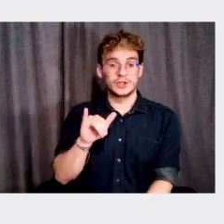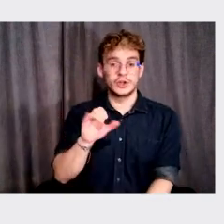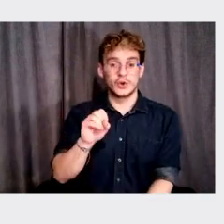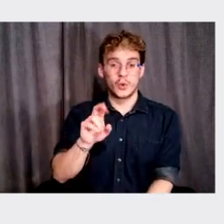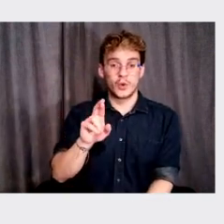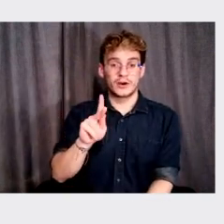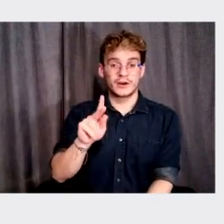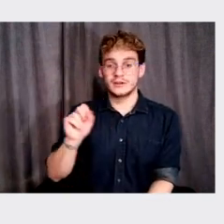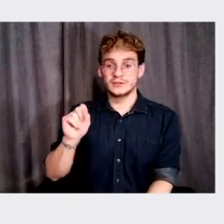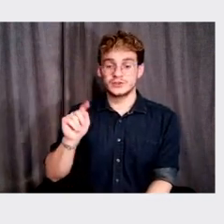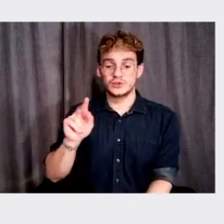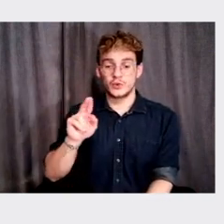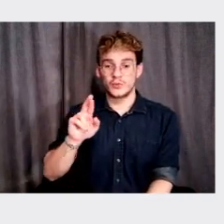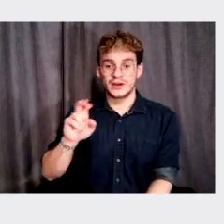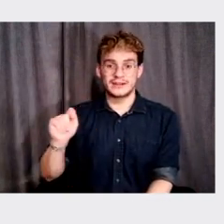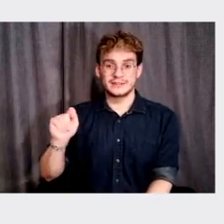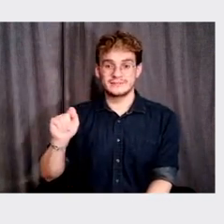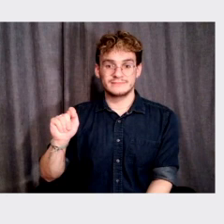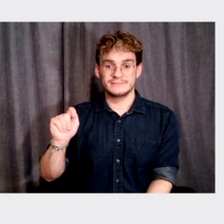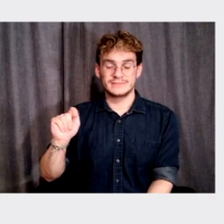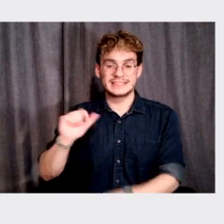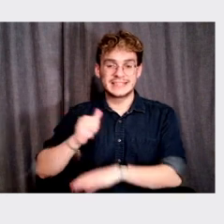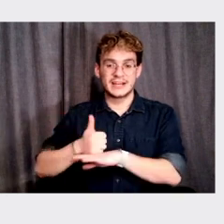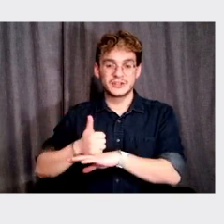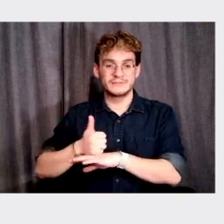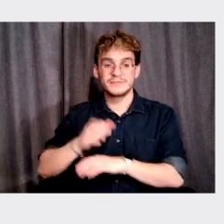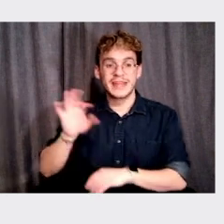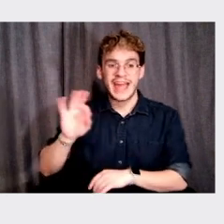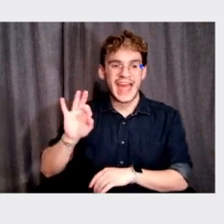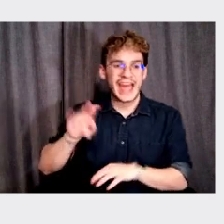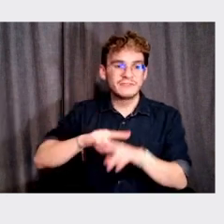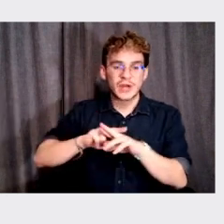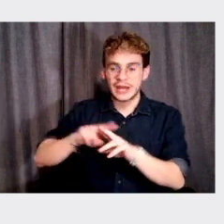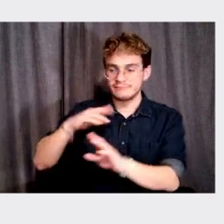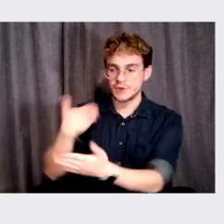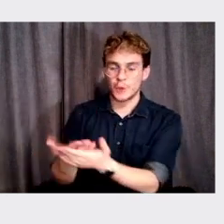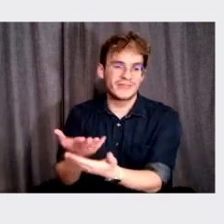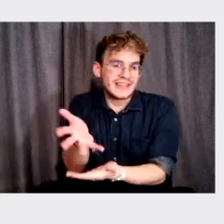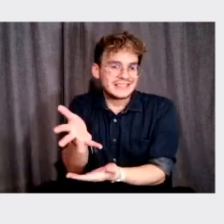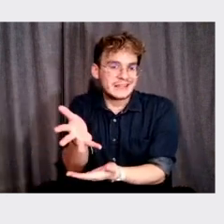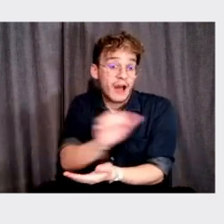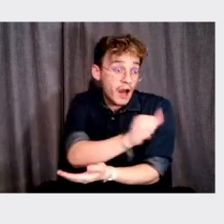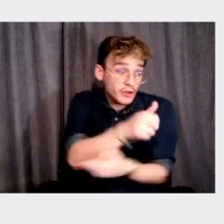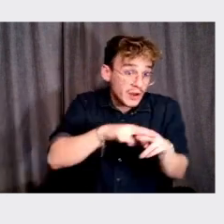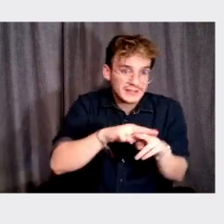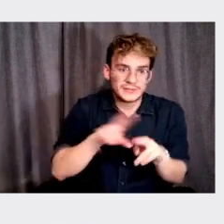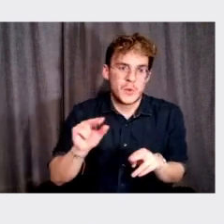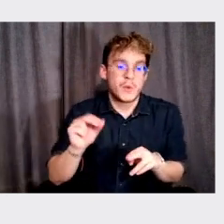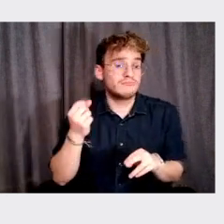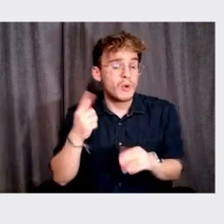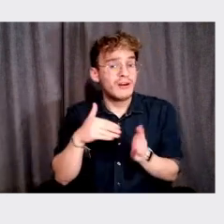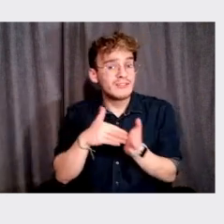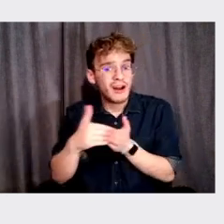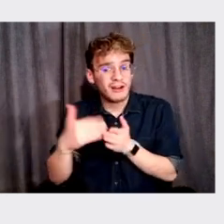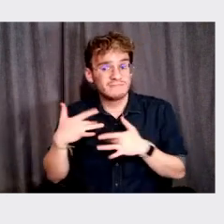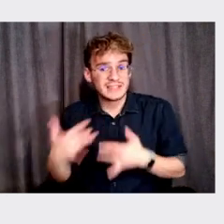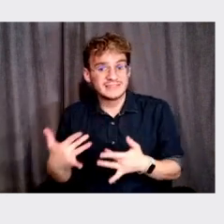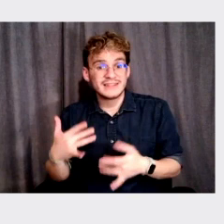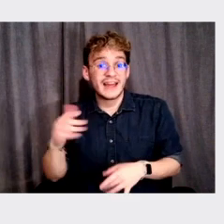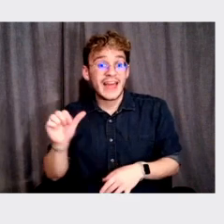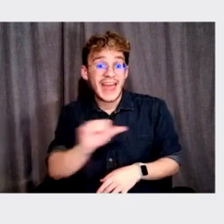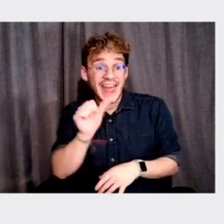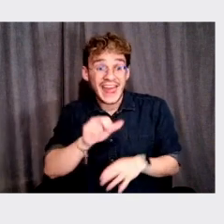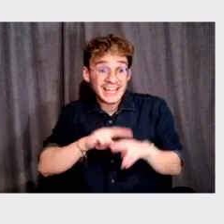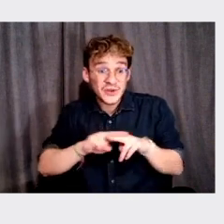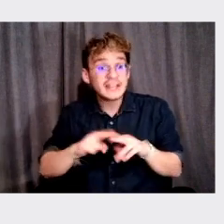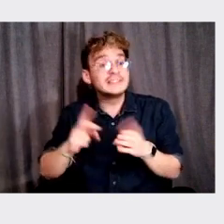Dumbo, where a working code is, and only the F train goes there, but it's very common, uh, during the weekend that the A train